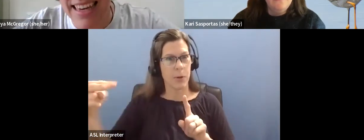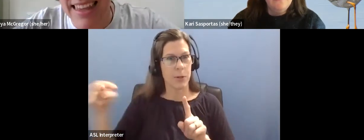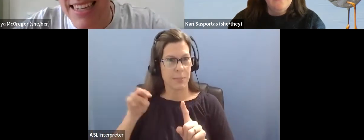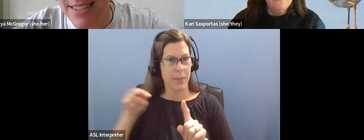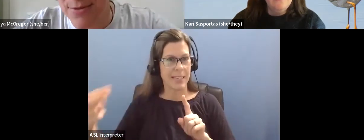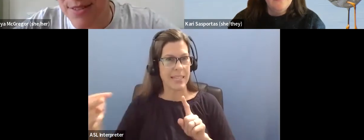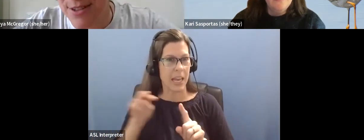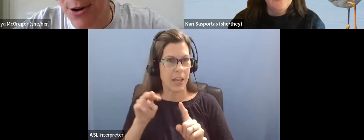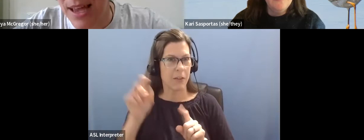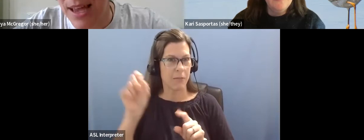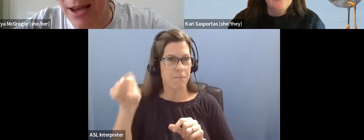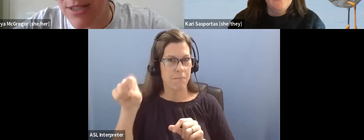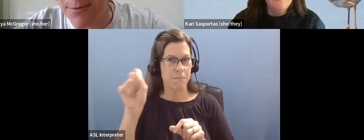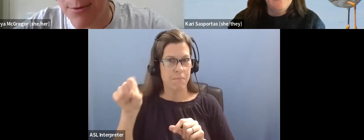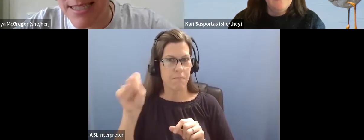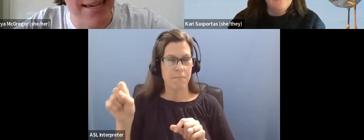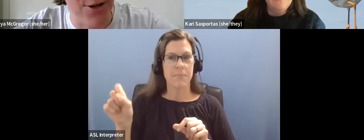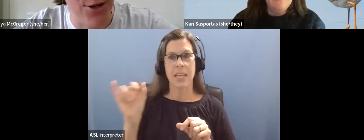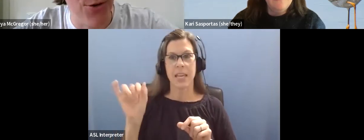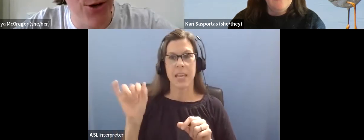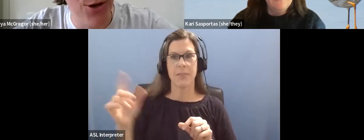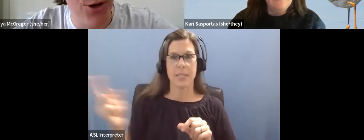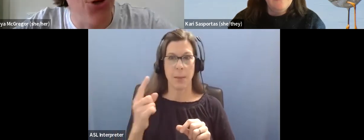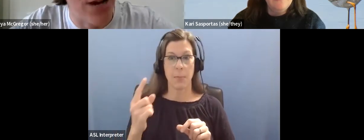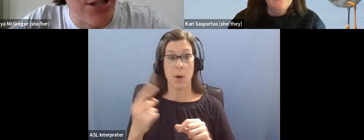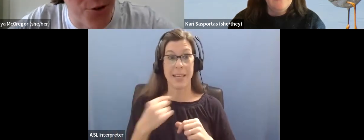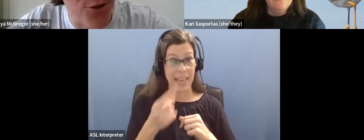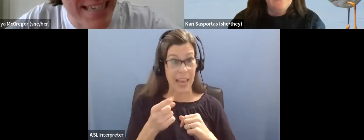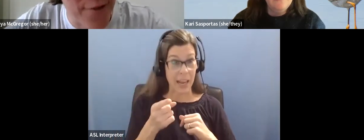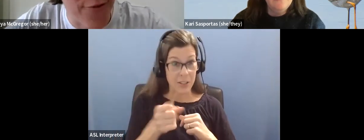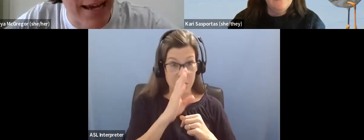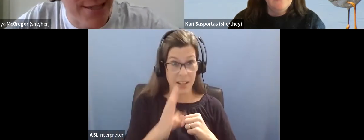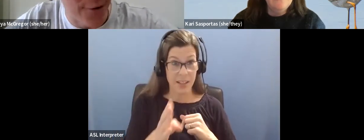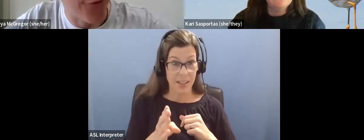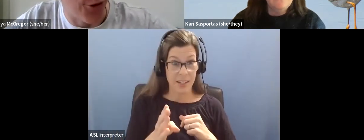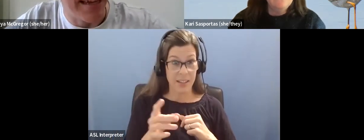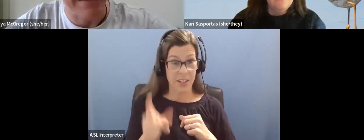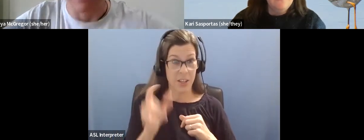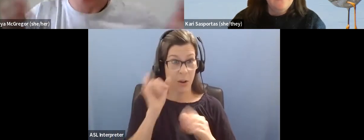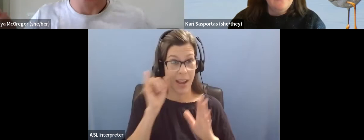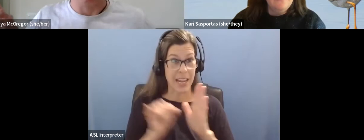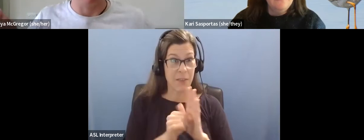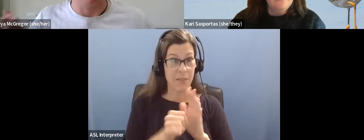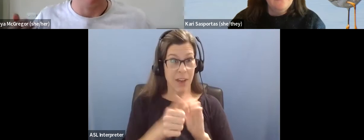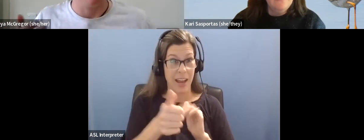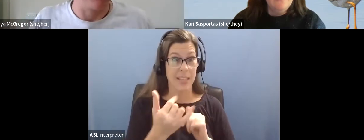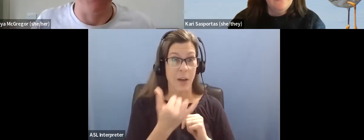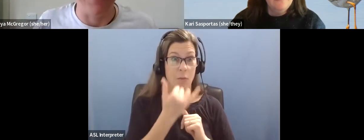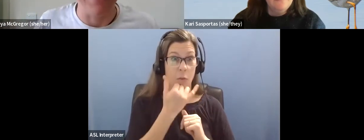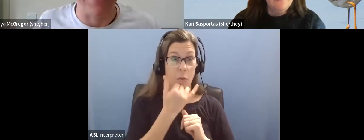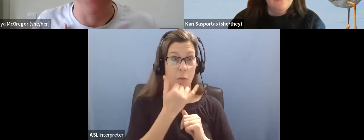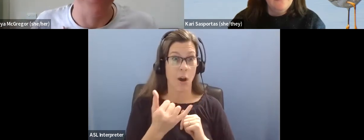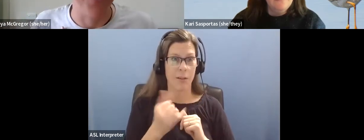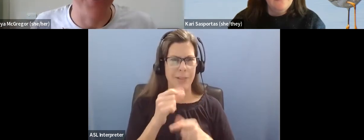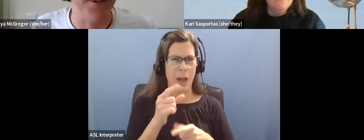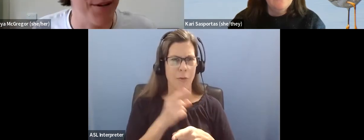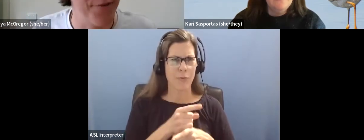think, I think it's not okay for someone to tell you you're, you're identifying yourself wrongly. Like that's not